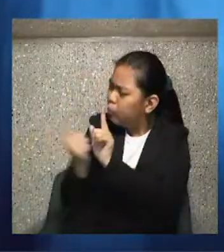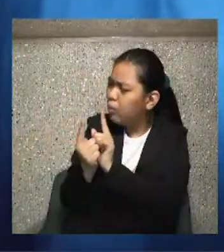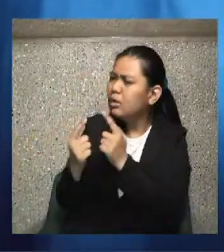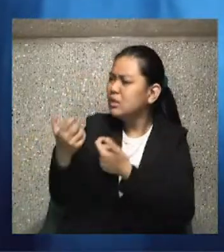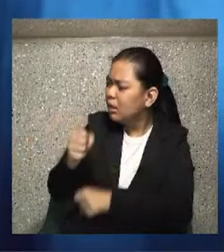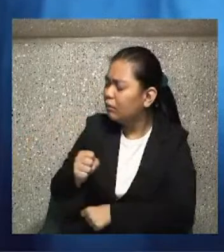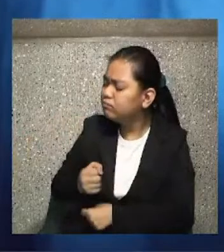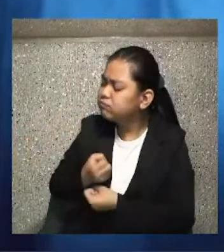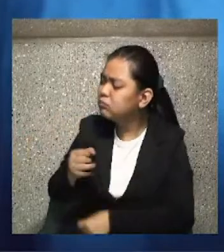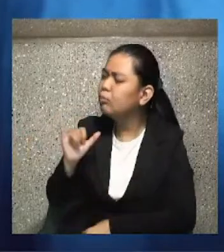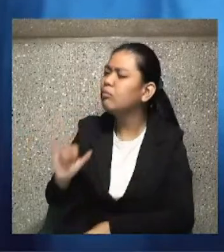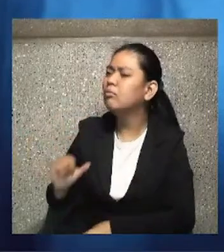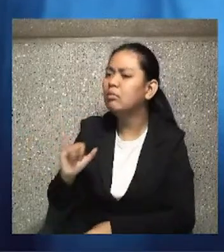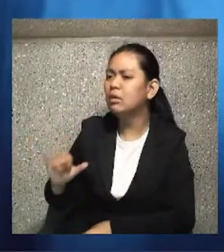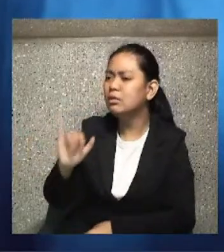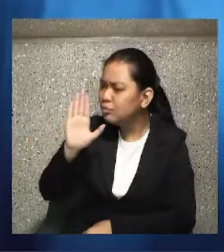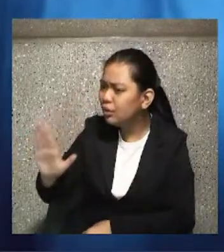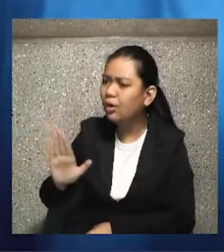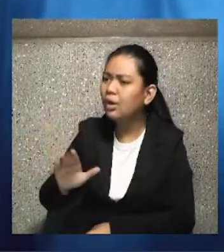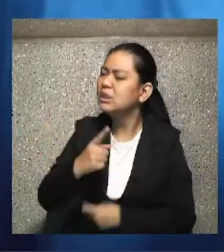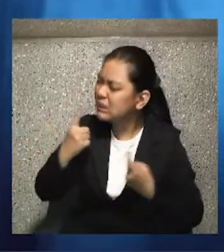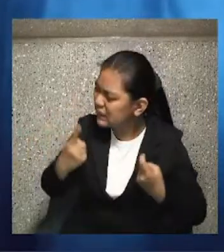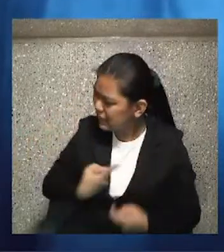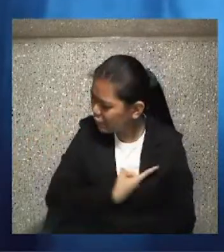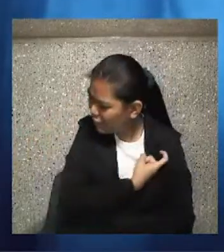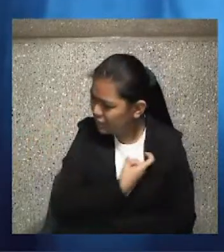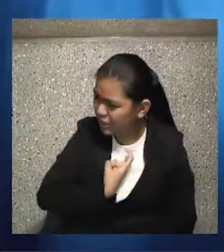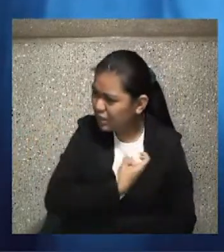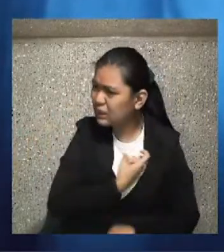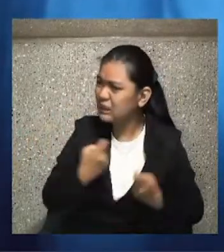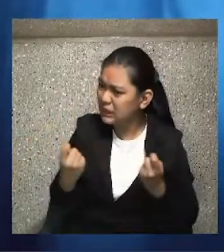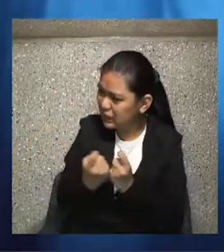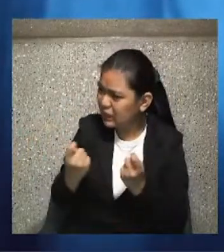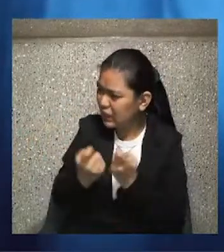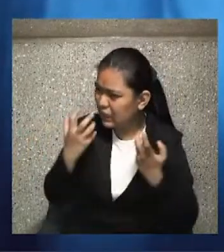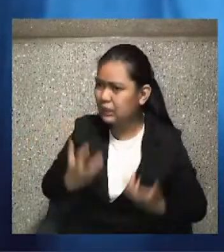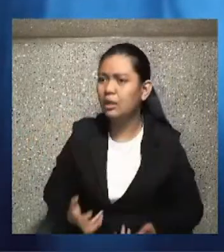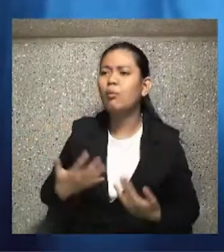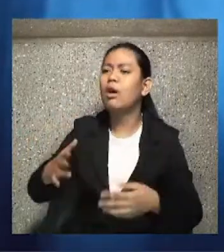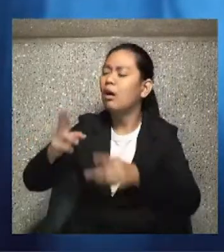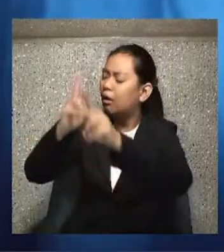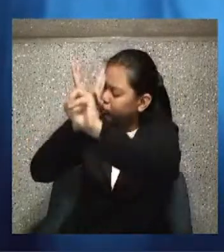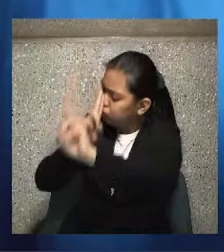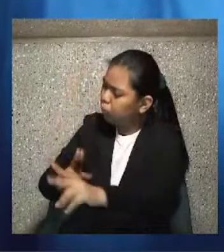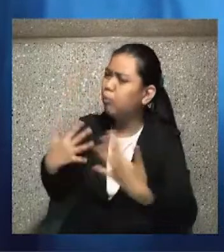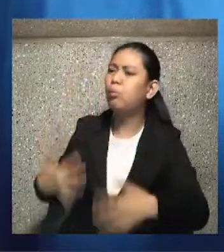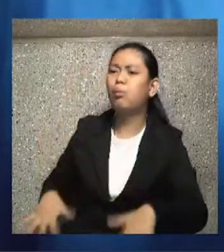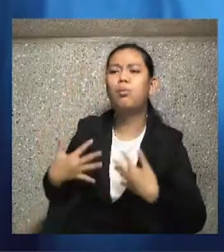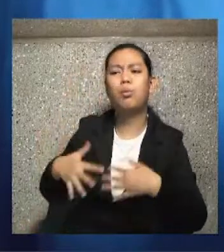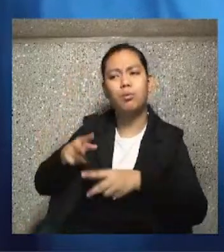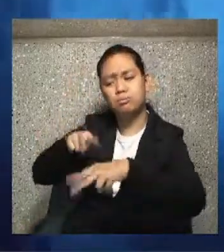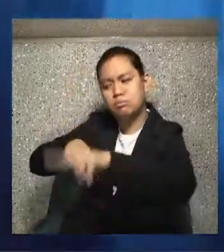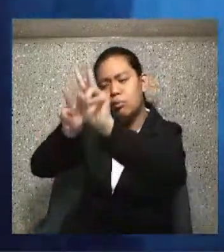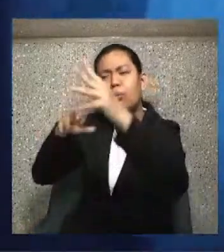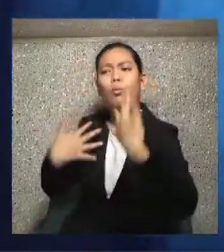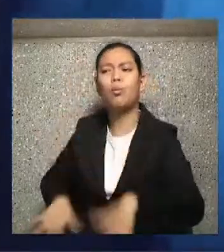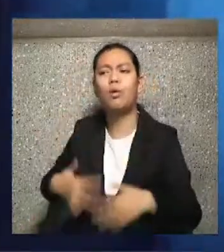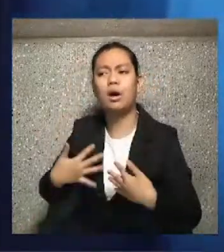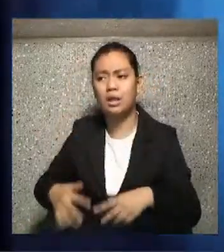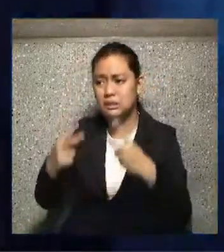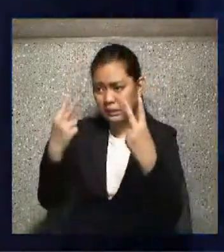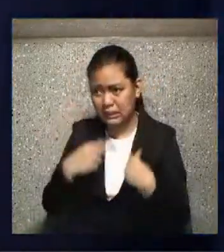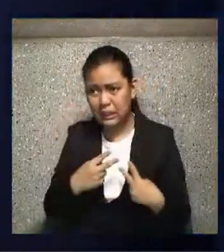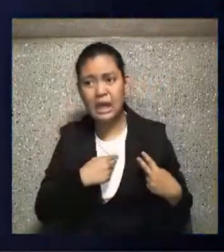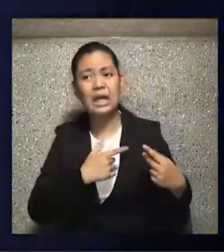that. Which is so heavy. I admire you when you do that. People think, oh, when he sees me again, he's going to